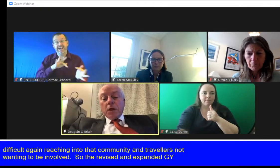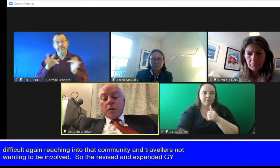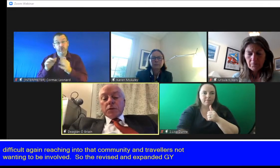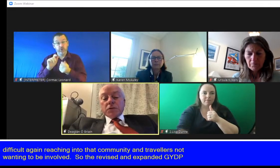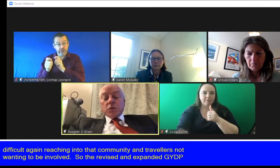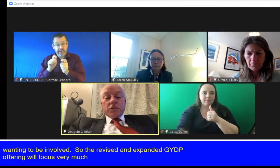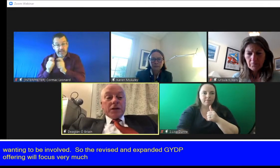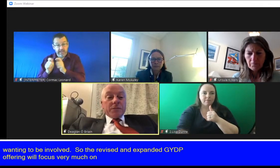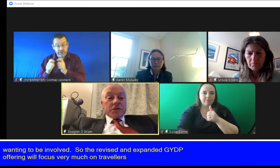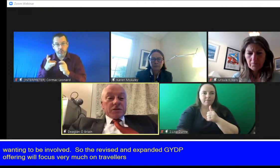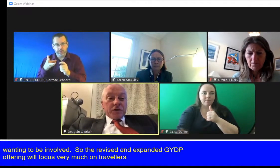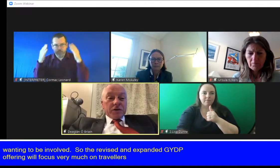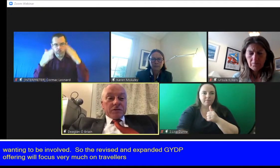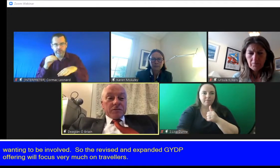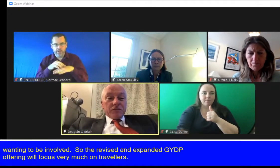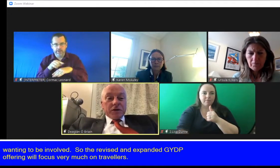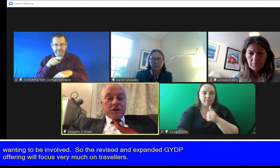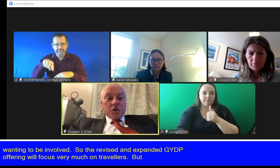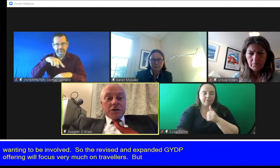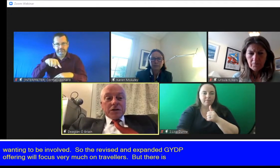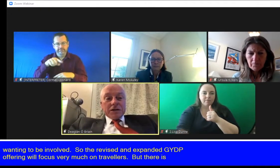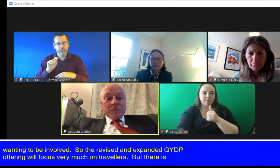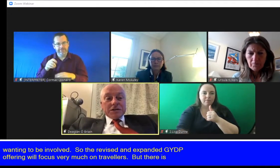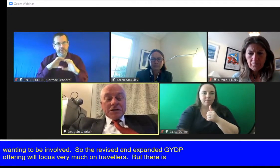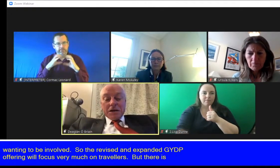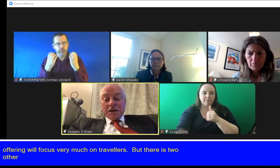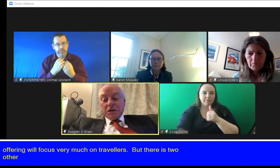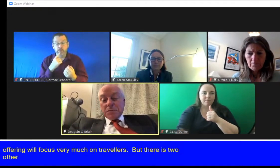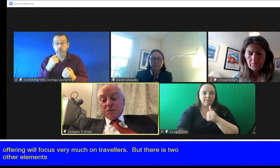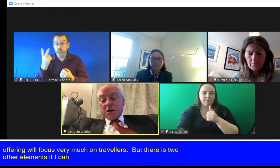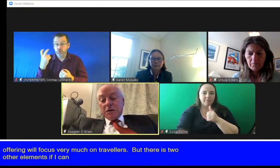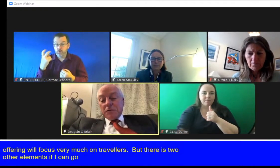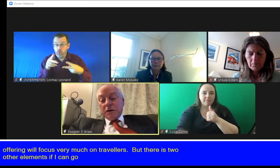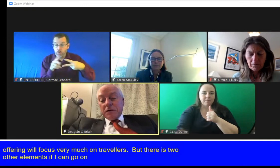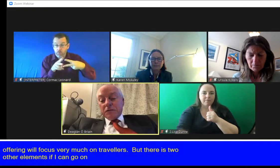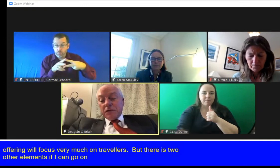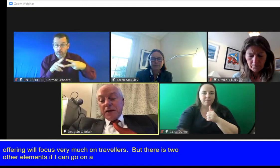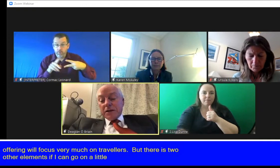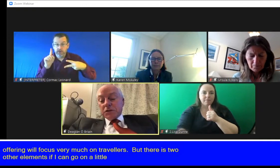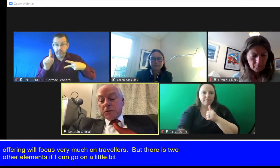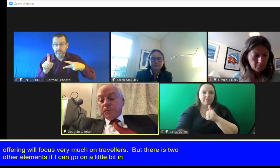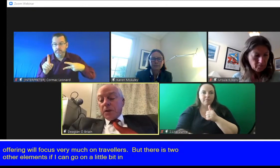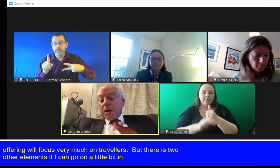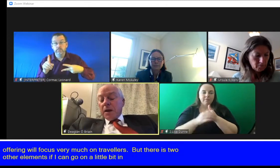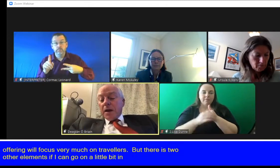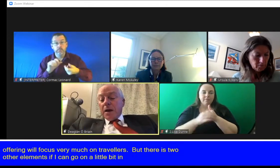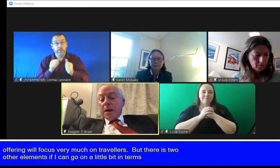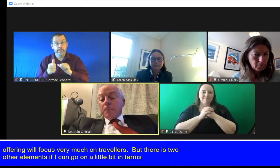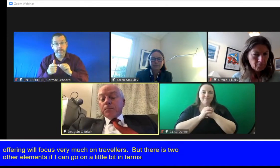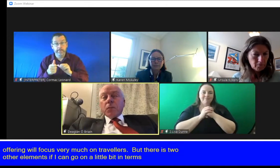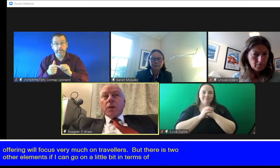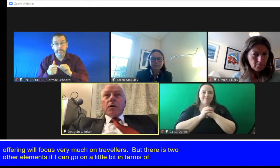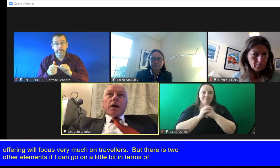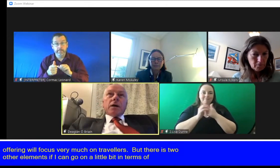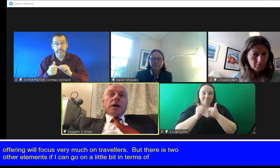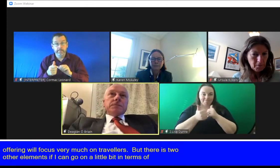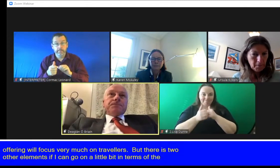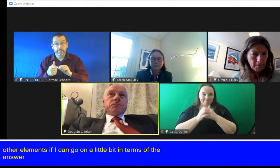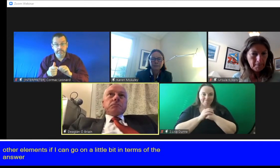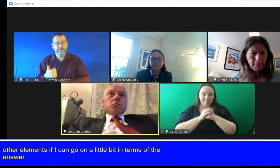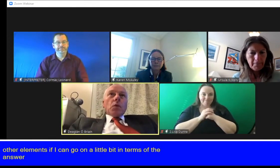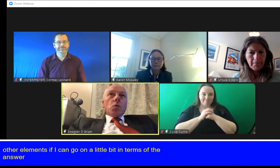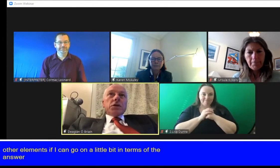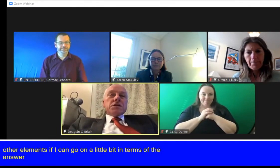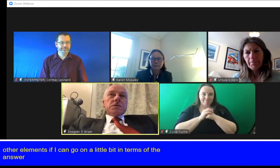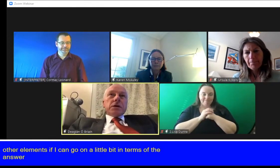but there's two other elements if i can if i can go on a little uh in terms of of the answer um and